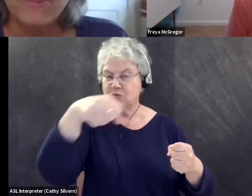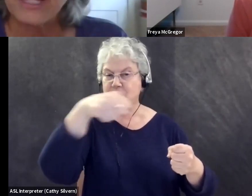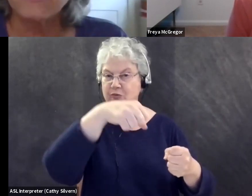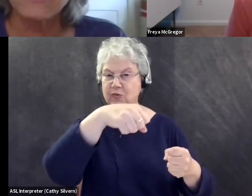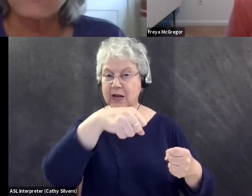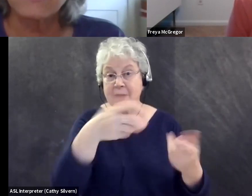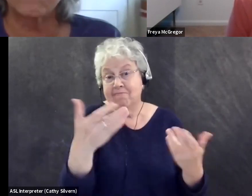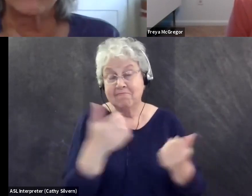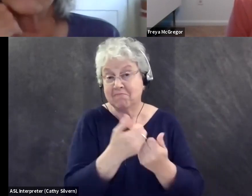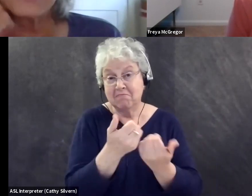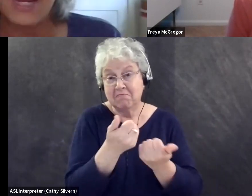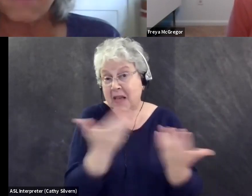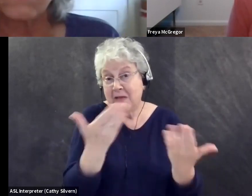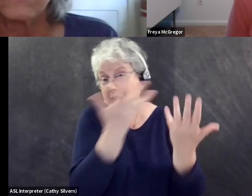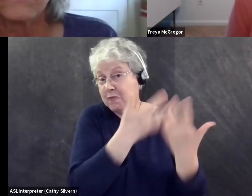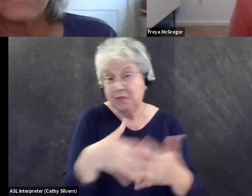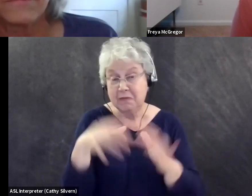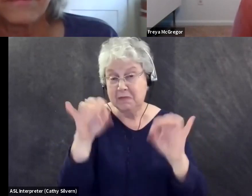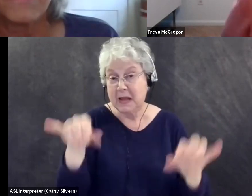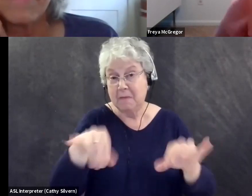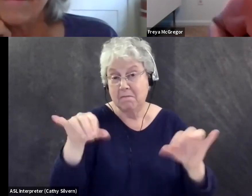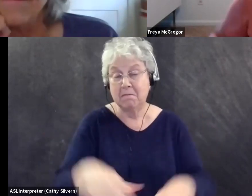everything else is the same.